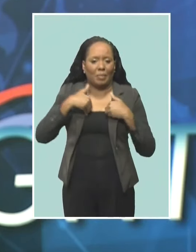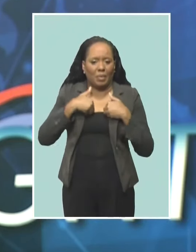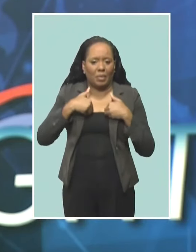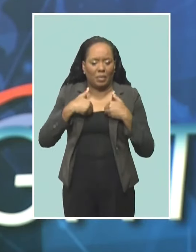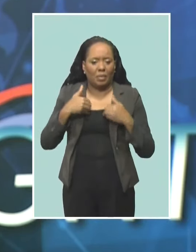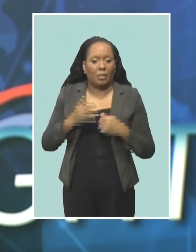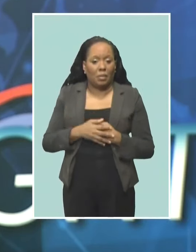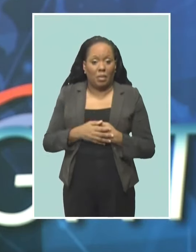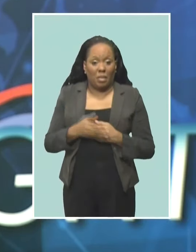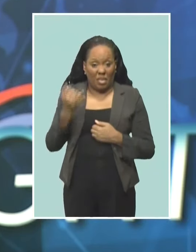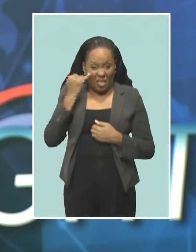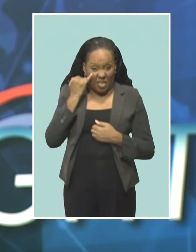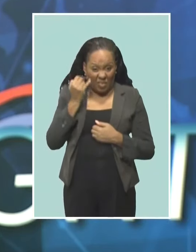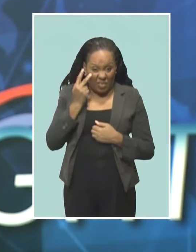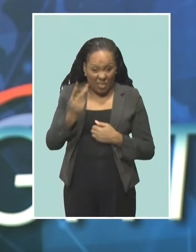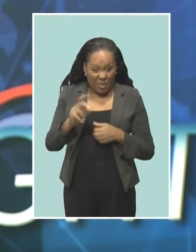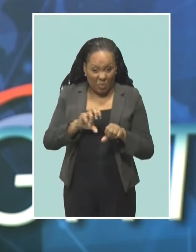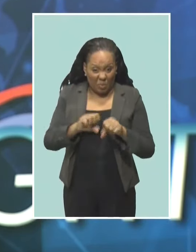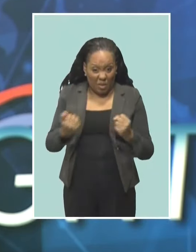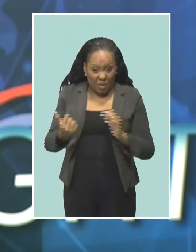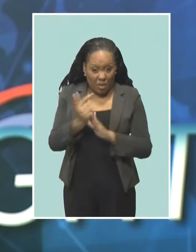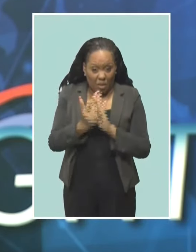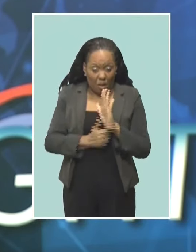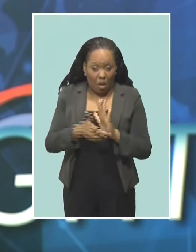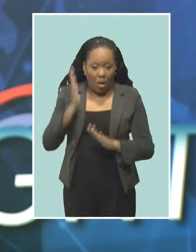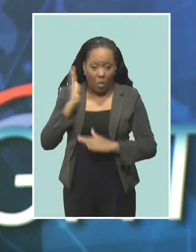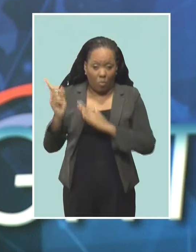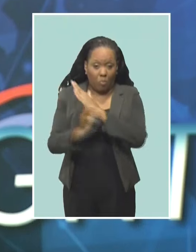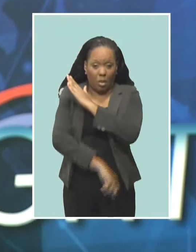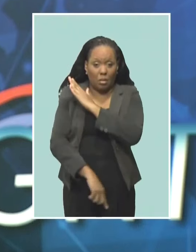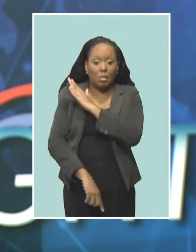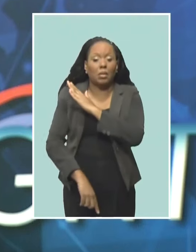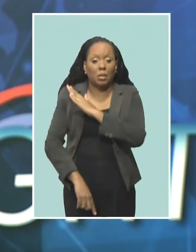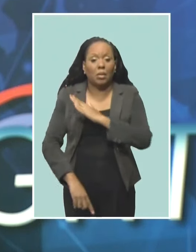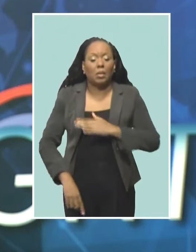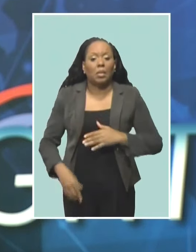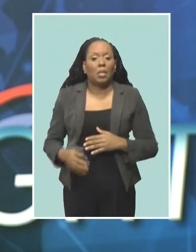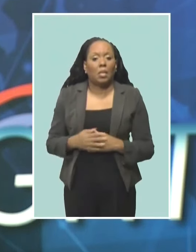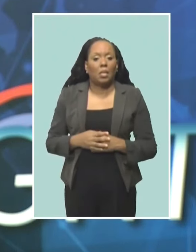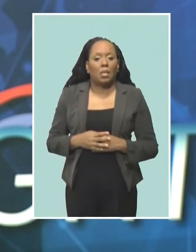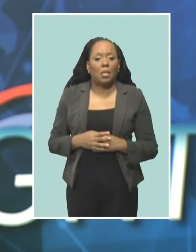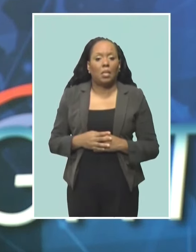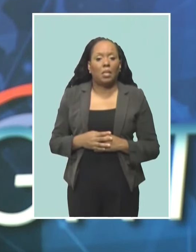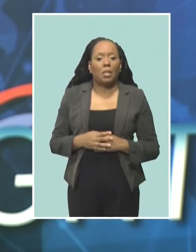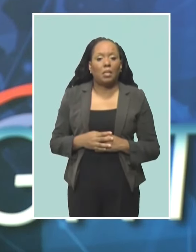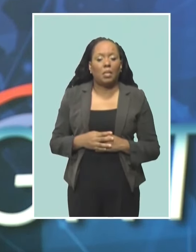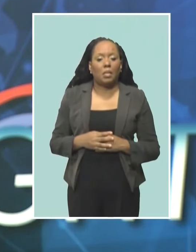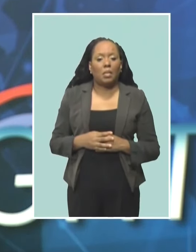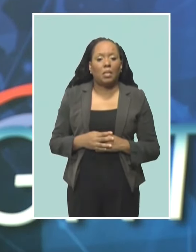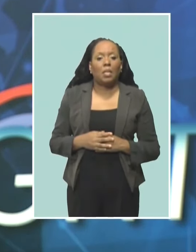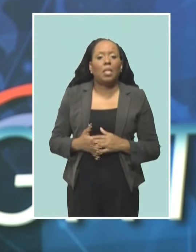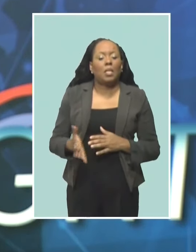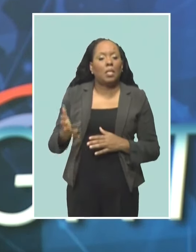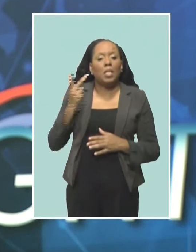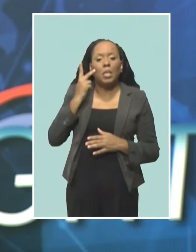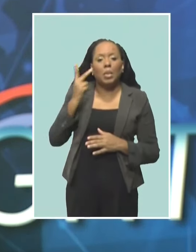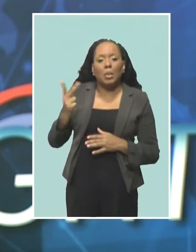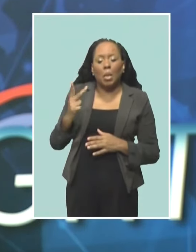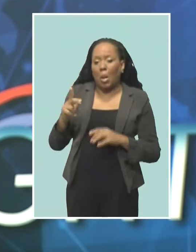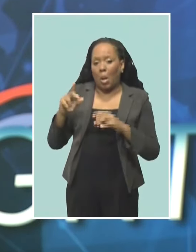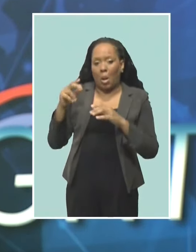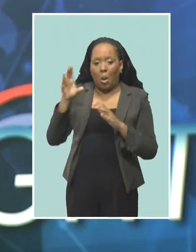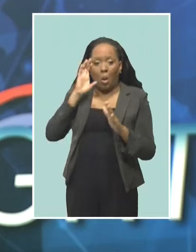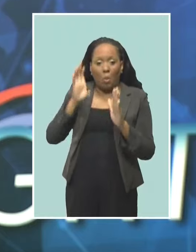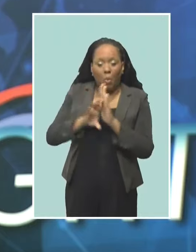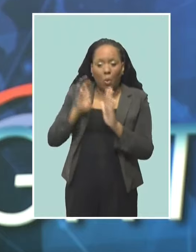those found to be breaking the law will be prosecuted. He tells CBC News when they first received word of the issue, after viewing